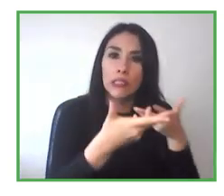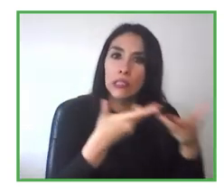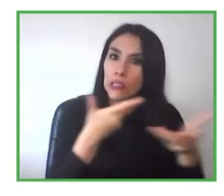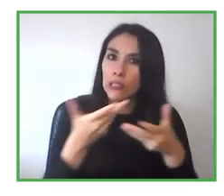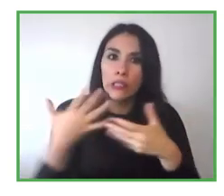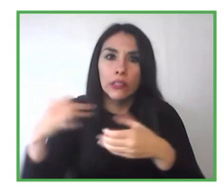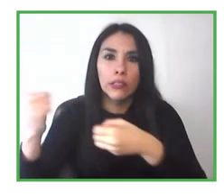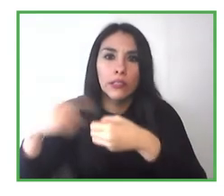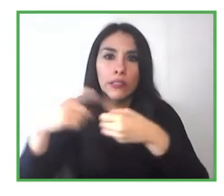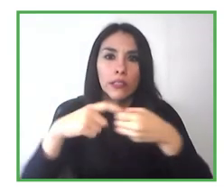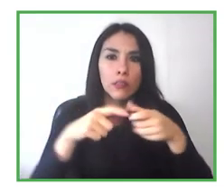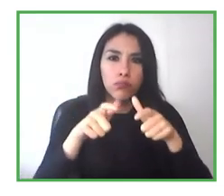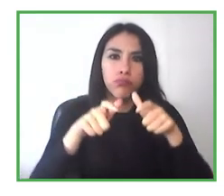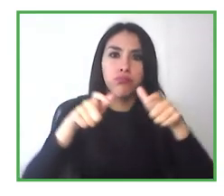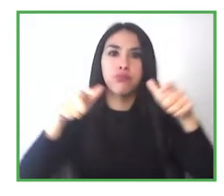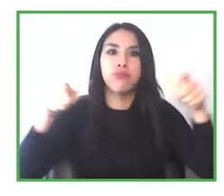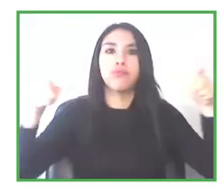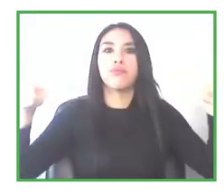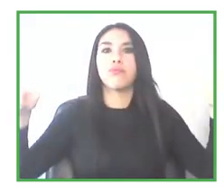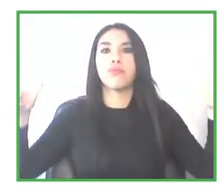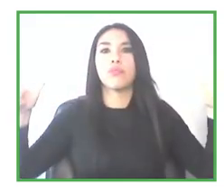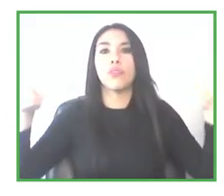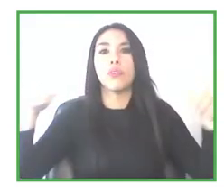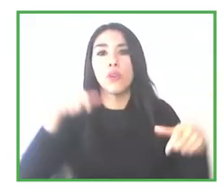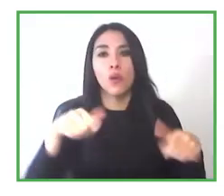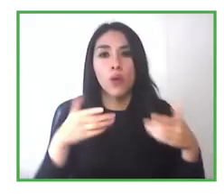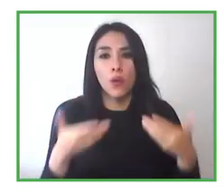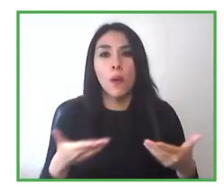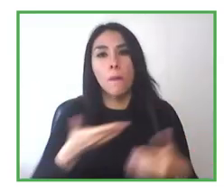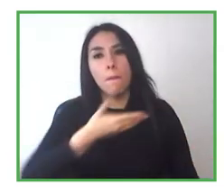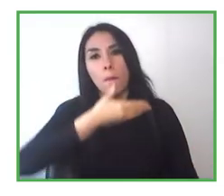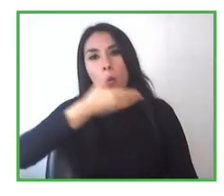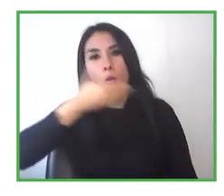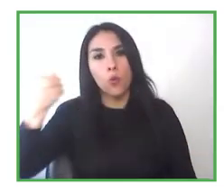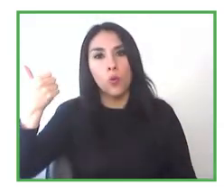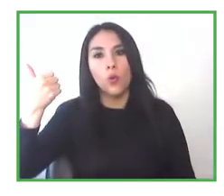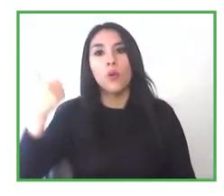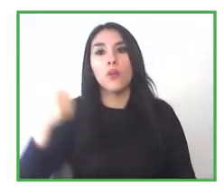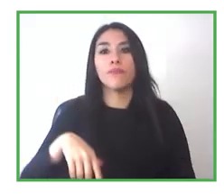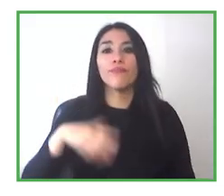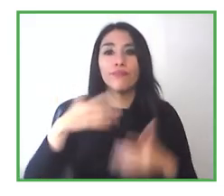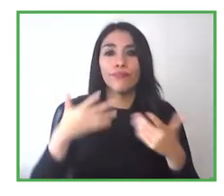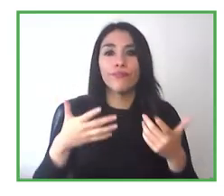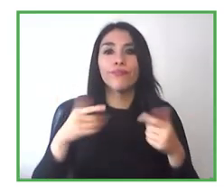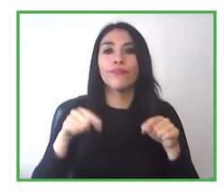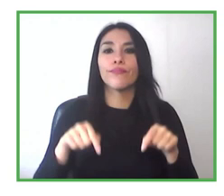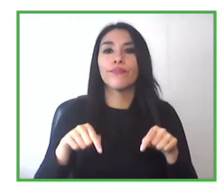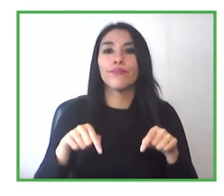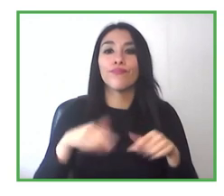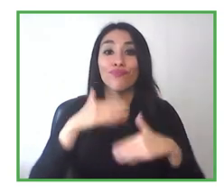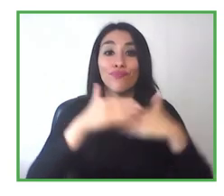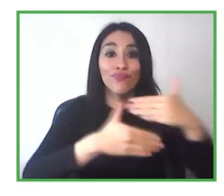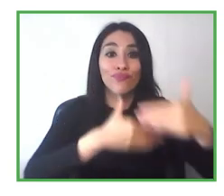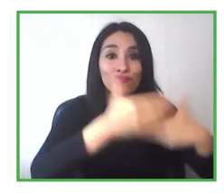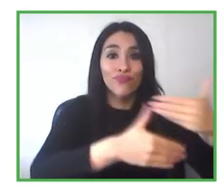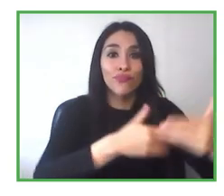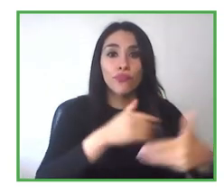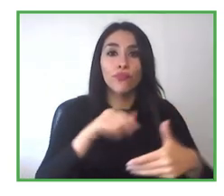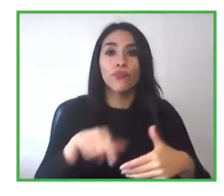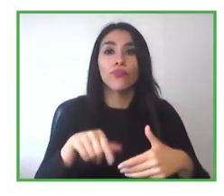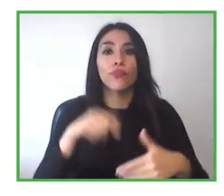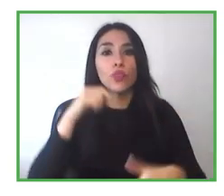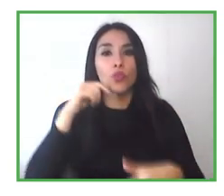day, it's better for all processes of human resources